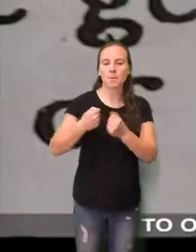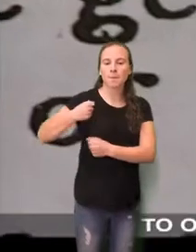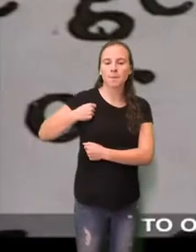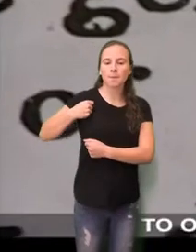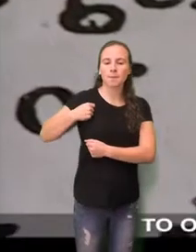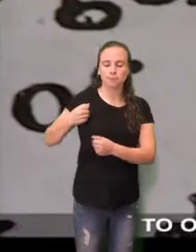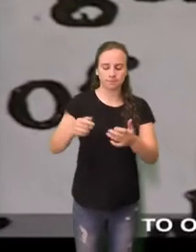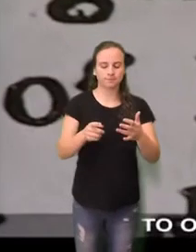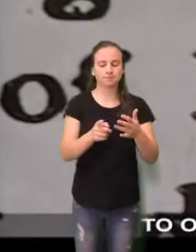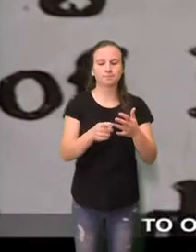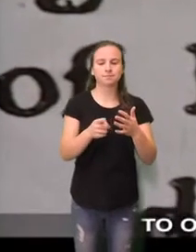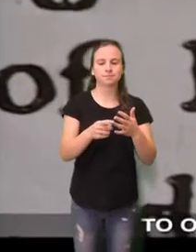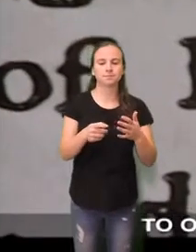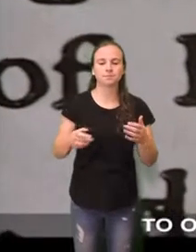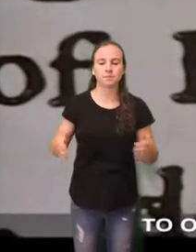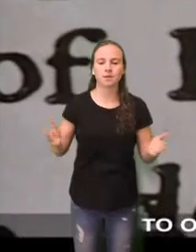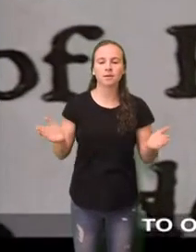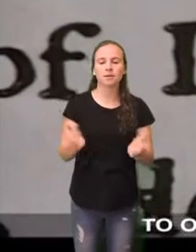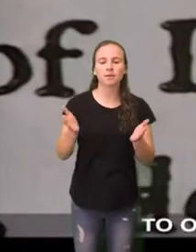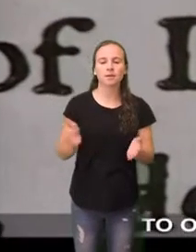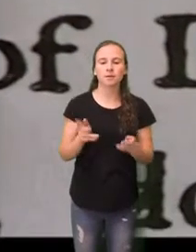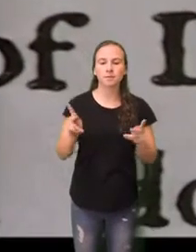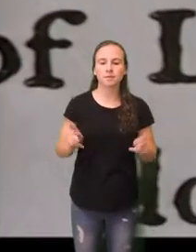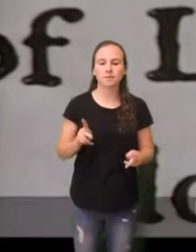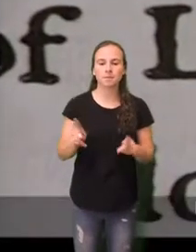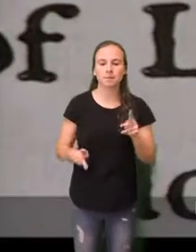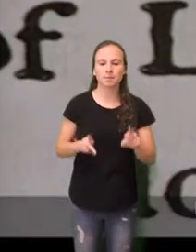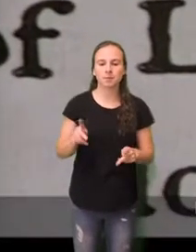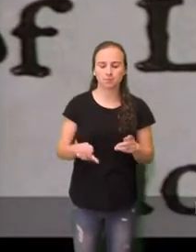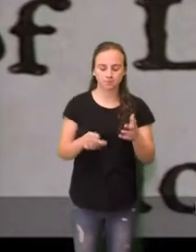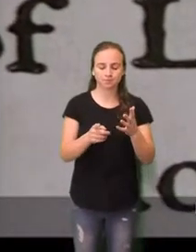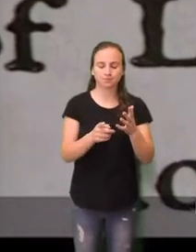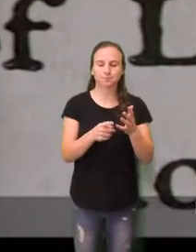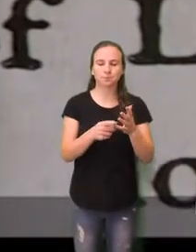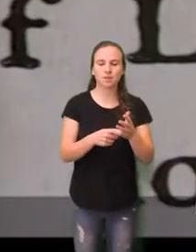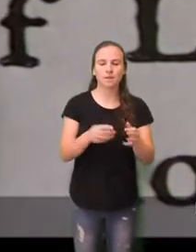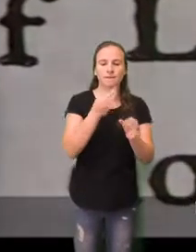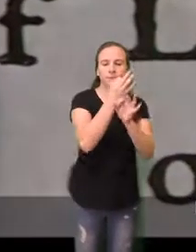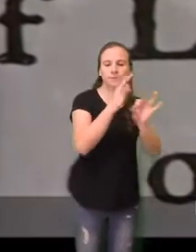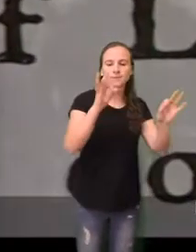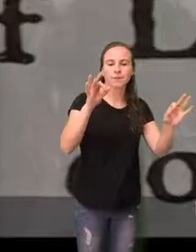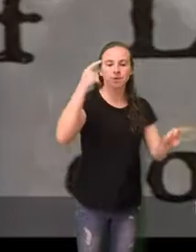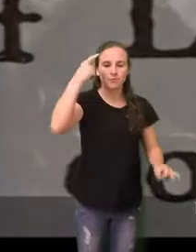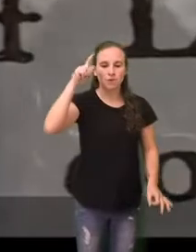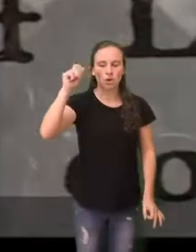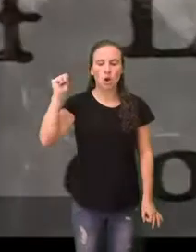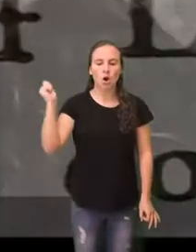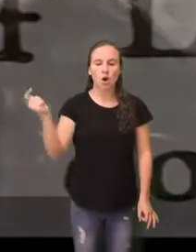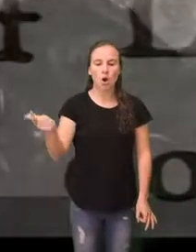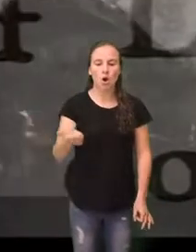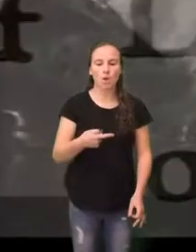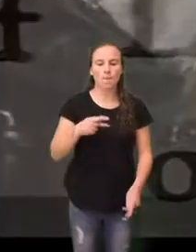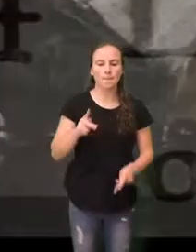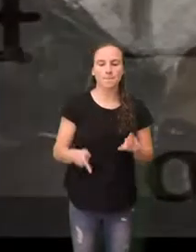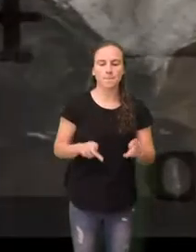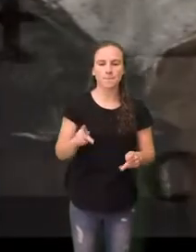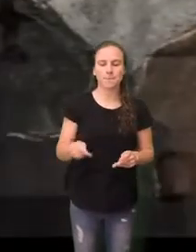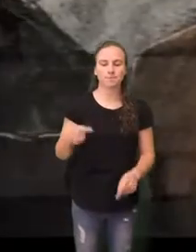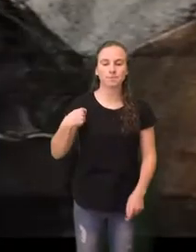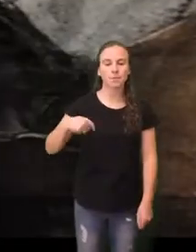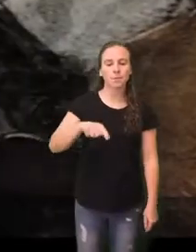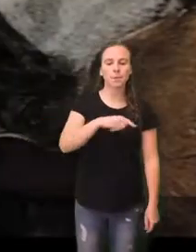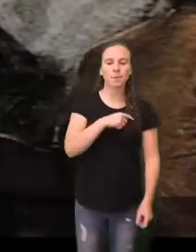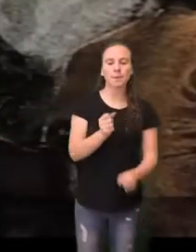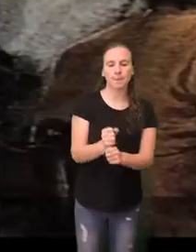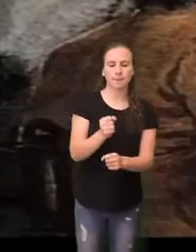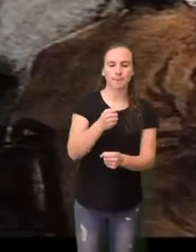of liberty to ourselves and our posterity, do ordain and establish this Constitution for the United States